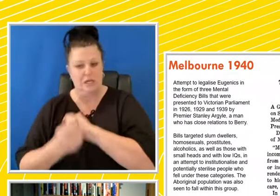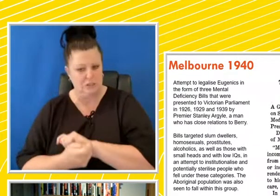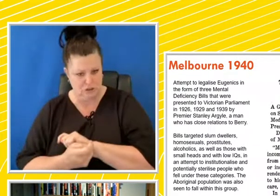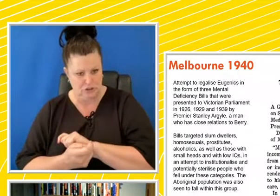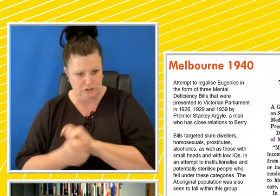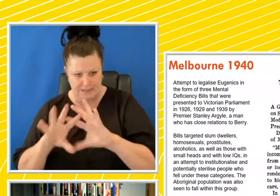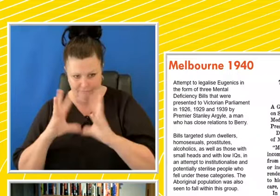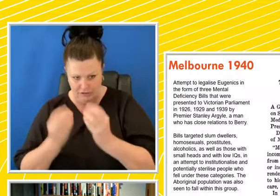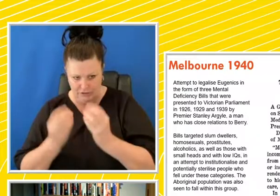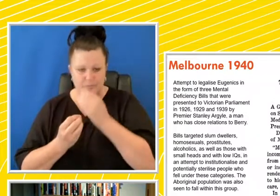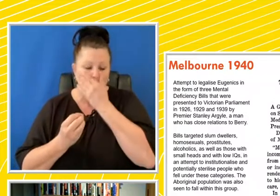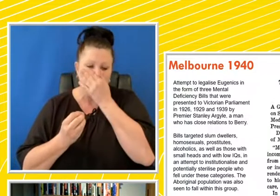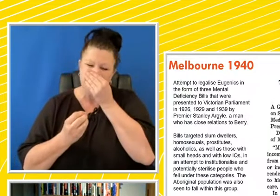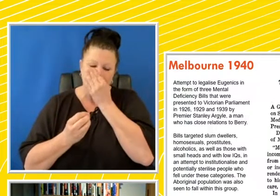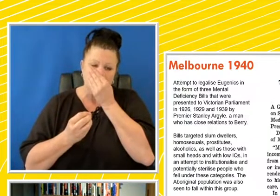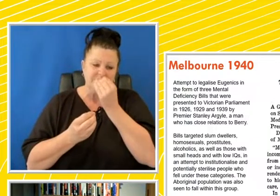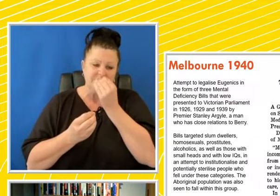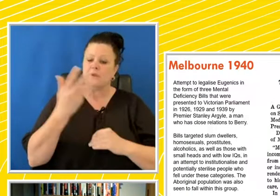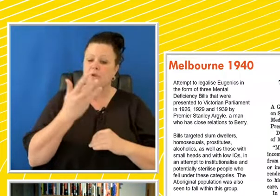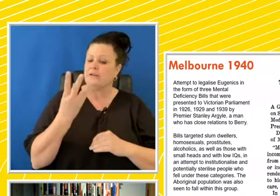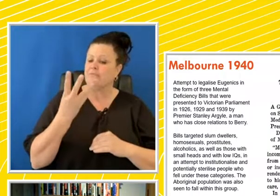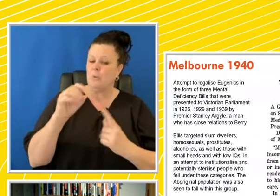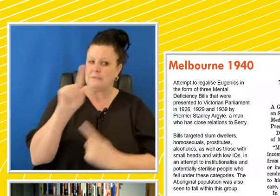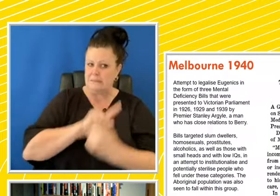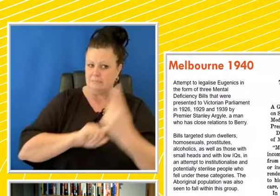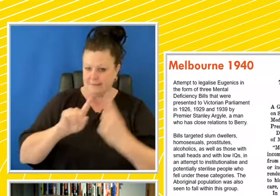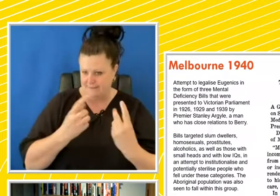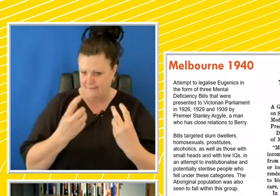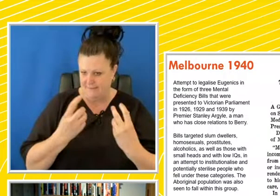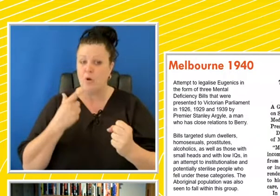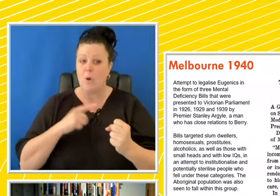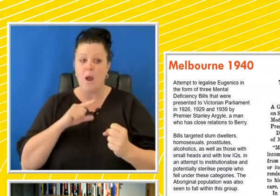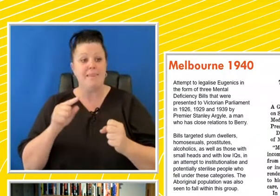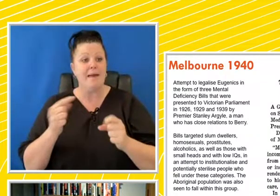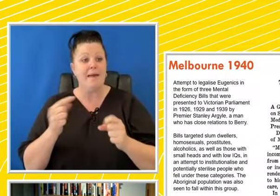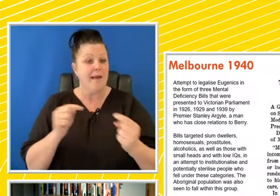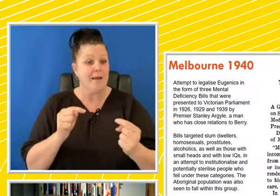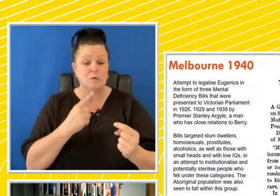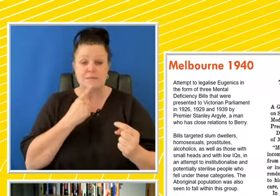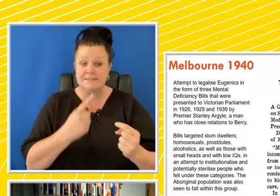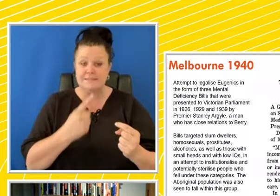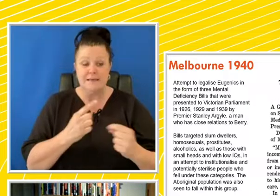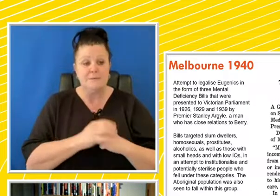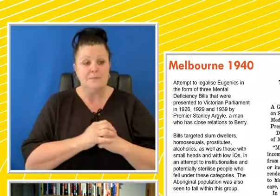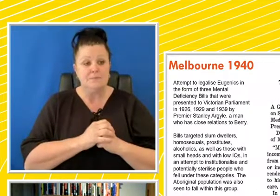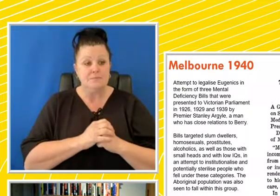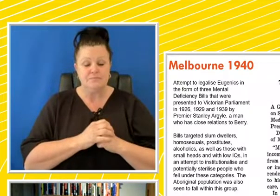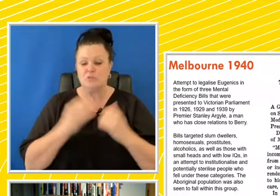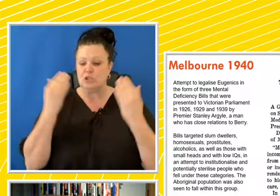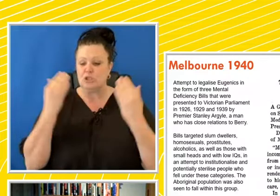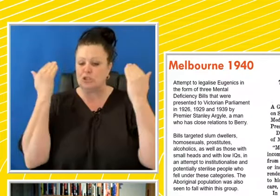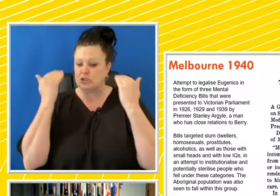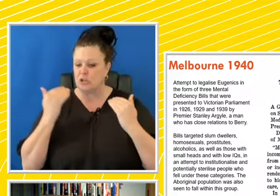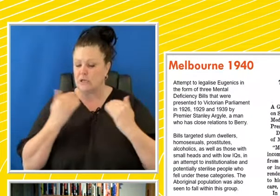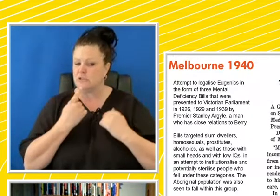interesting from this meeting in 1940, because here we have an argument that's from the judge.